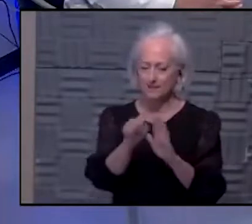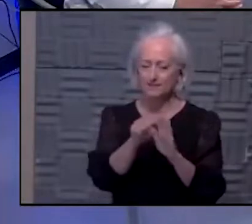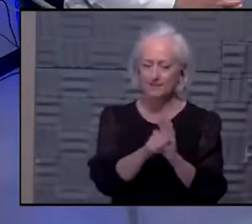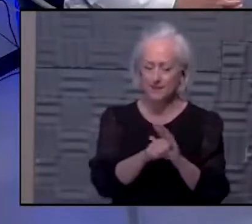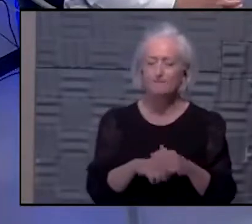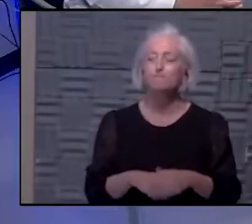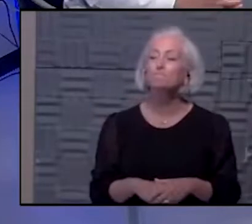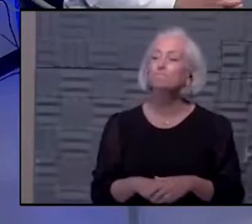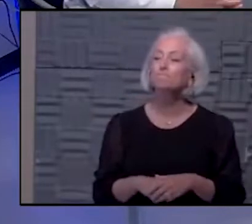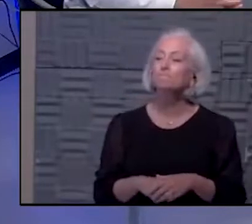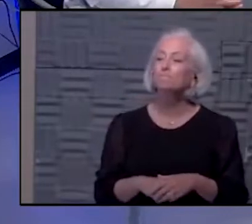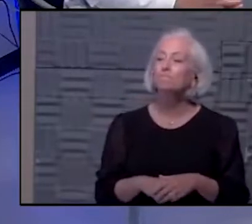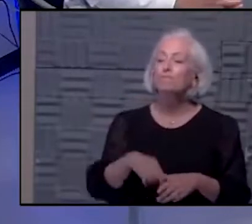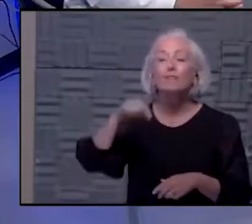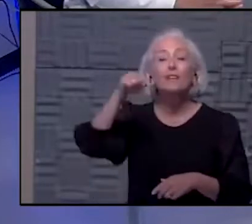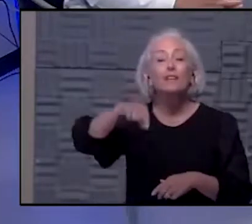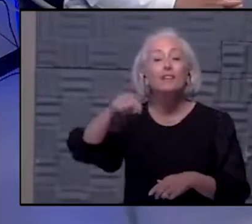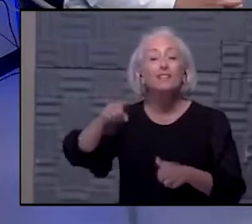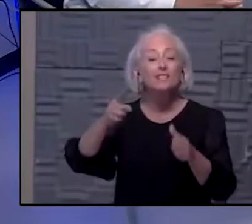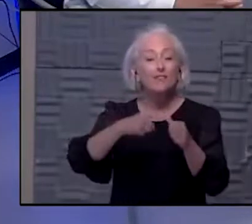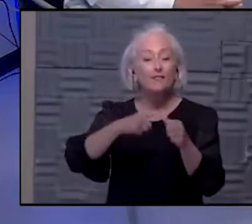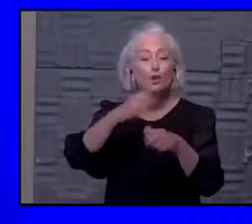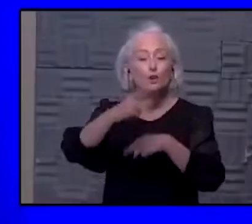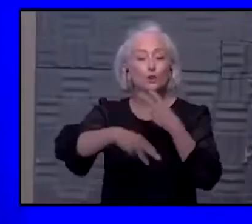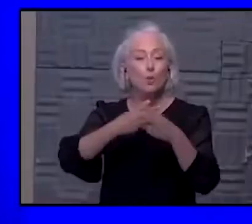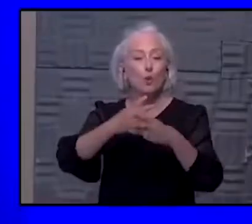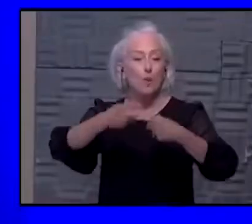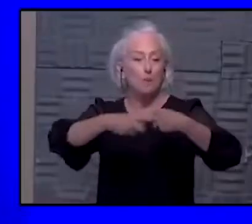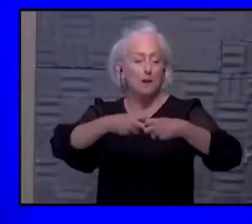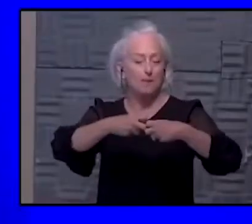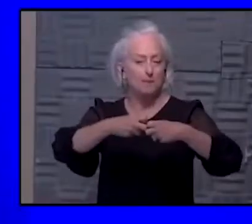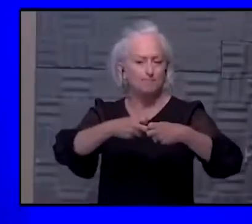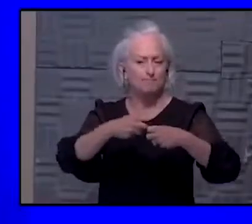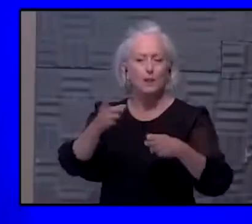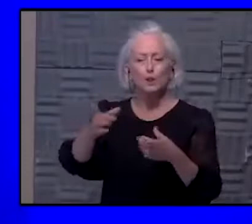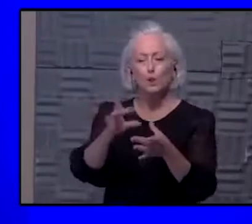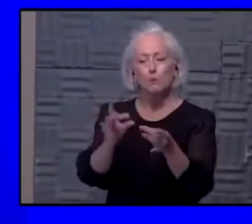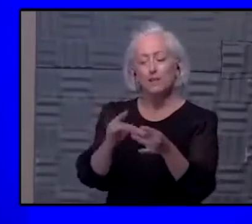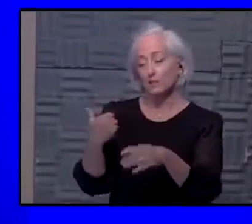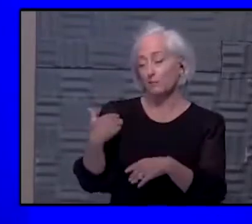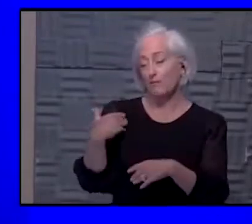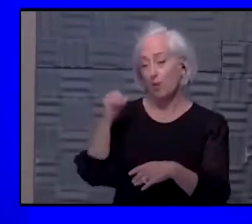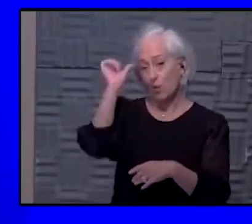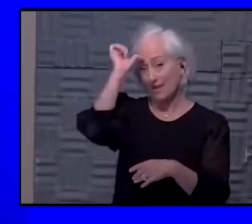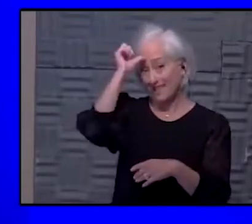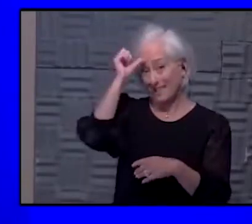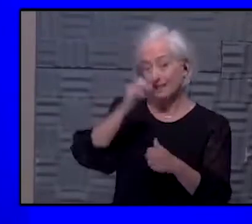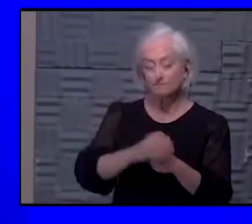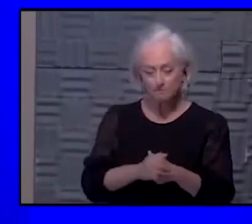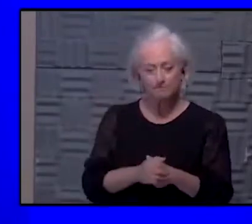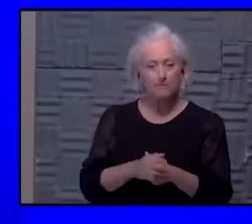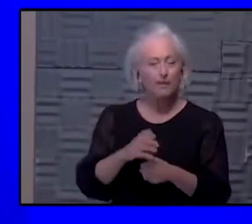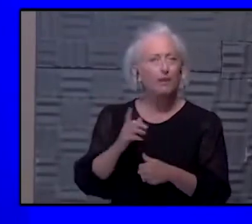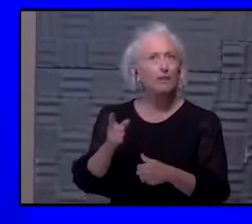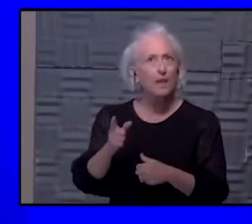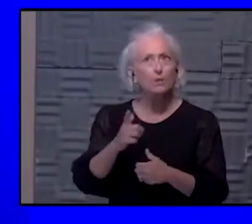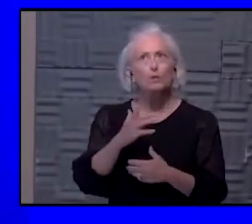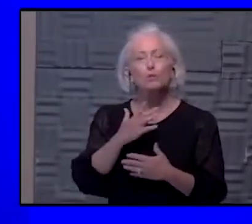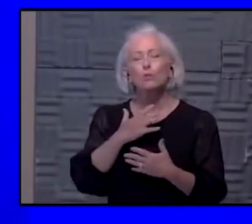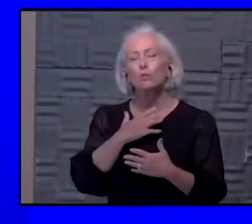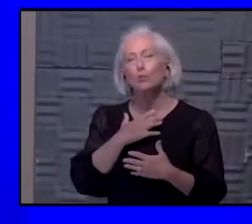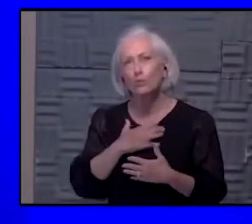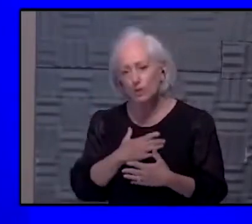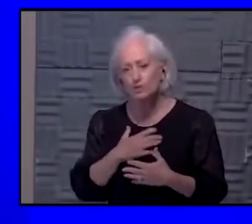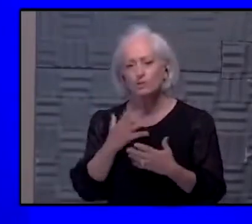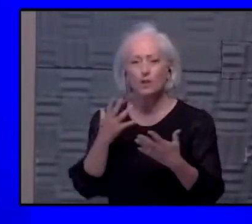is this is a very much a first world problem. Look at India. You mentioned that in the opening statements. They would give anything to have the glut